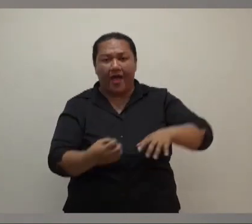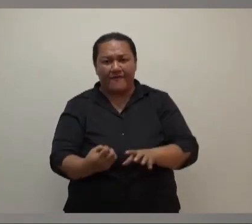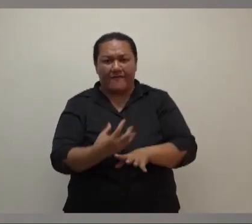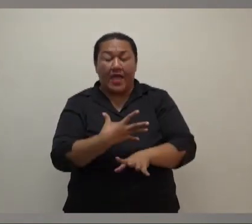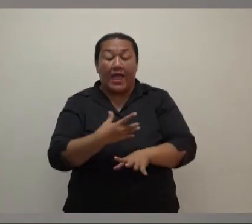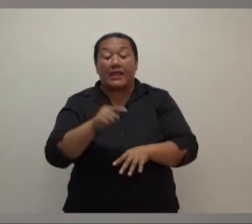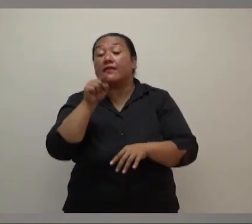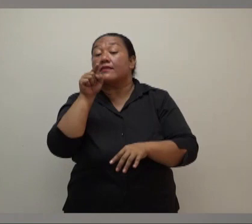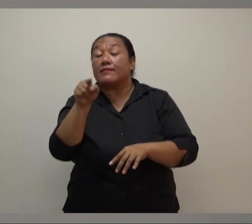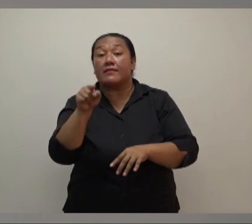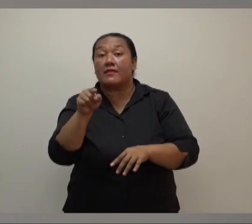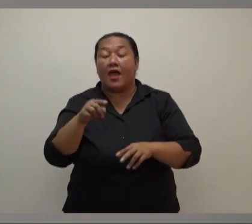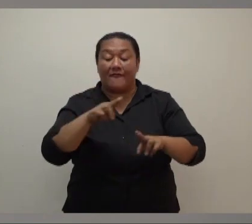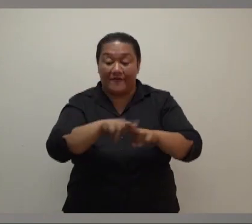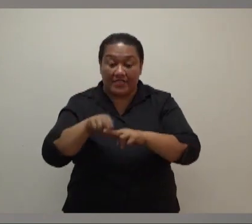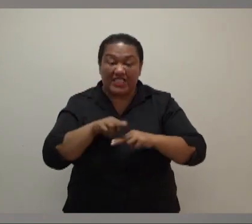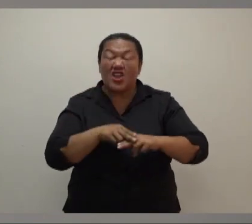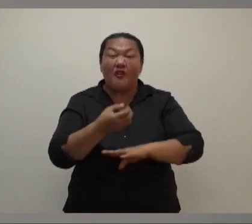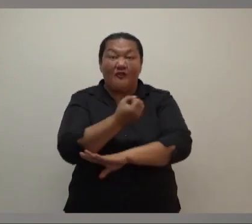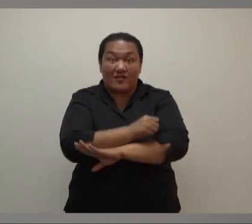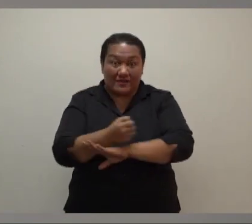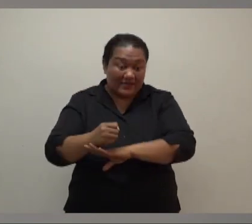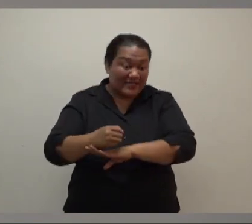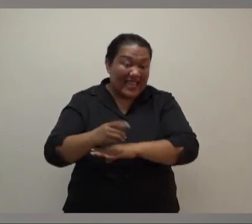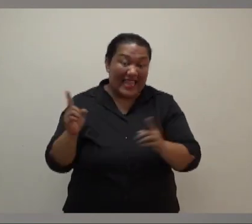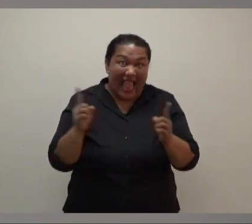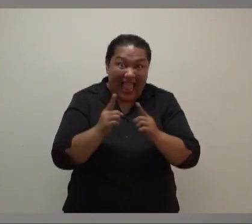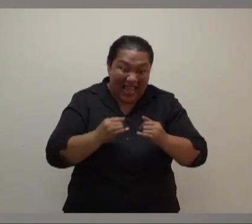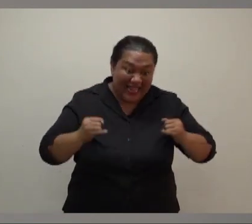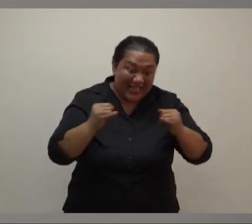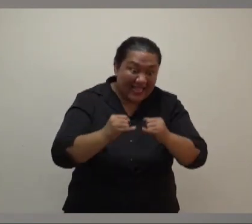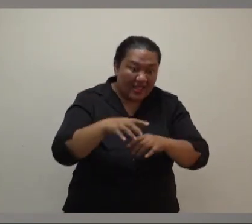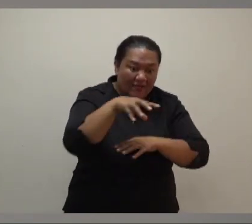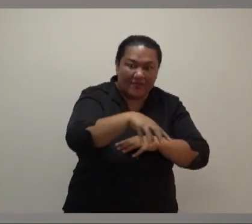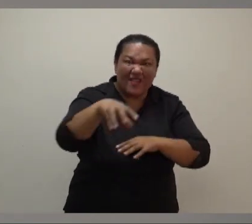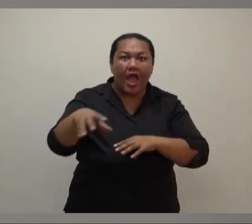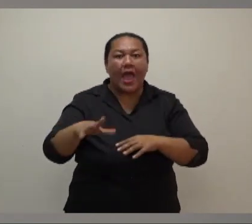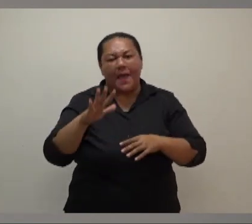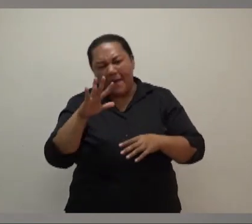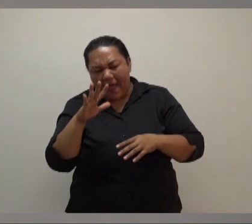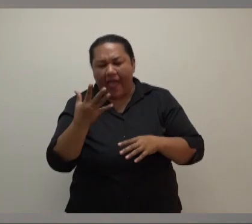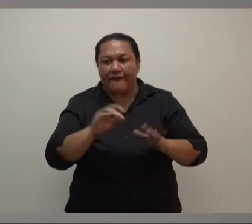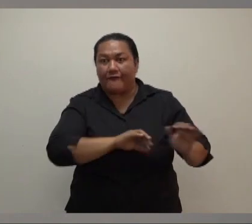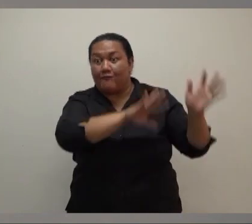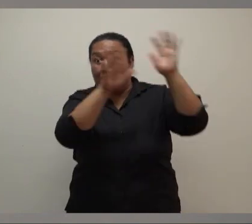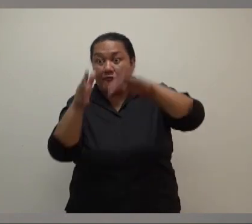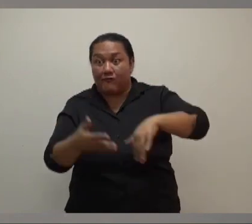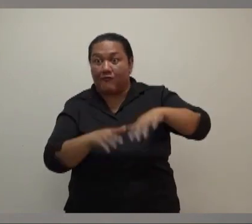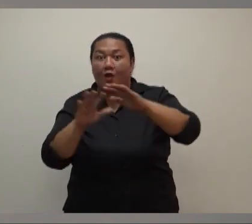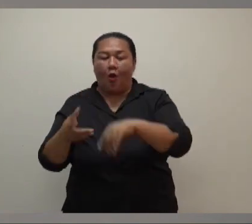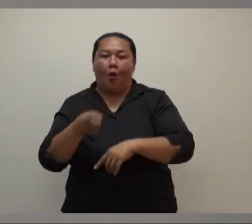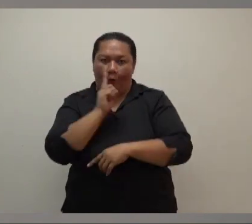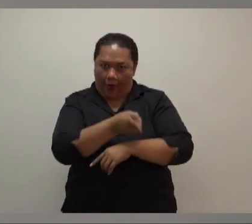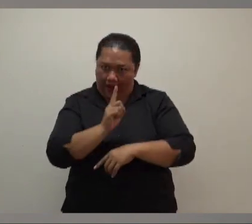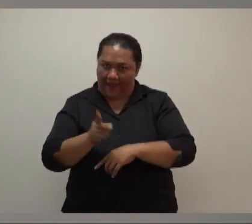issued warnings to avoid the shoreline due to strong currents and possibly dangerous waves. If you need to move to higher ground, please do